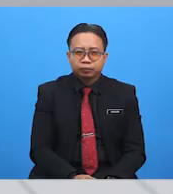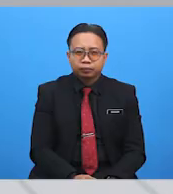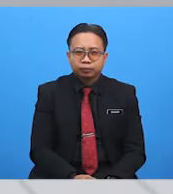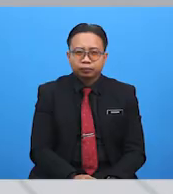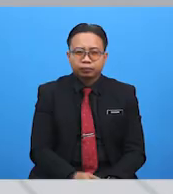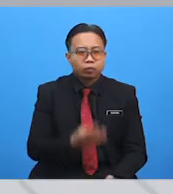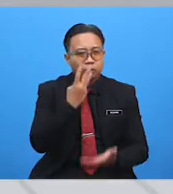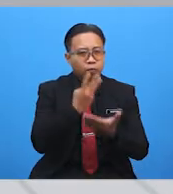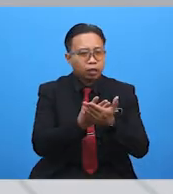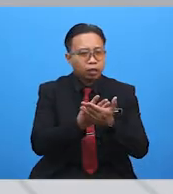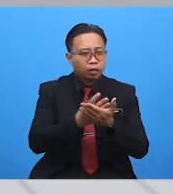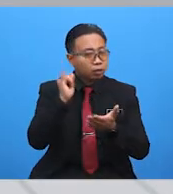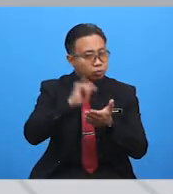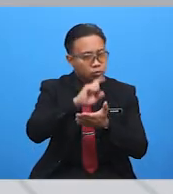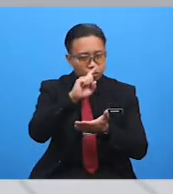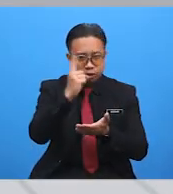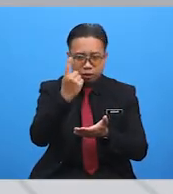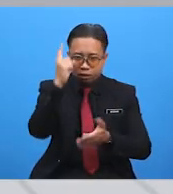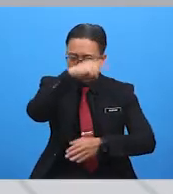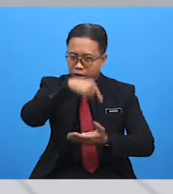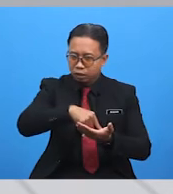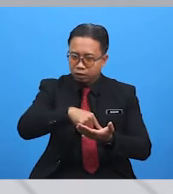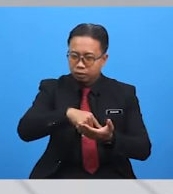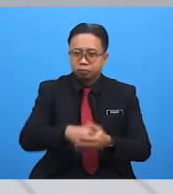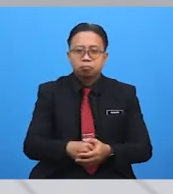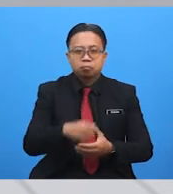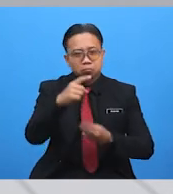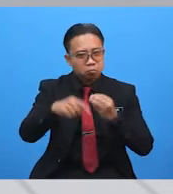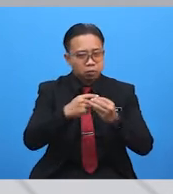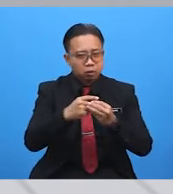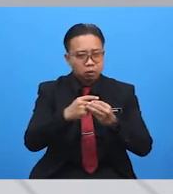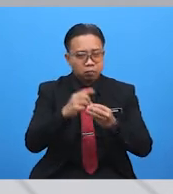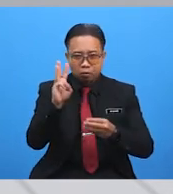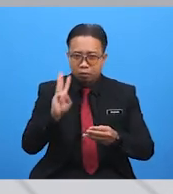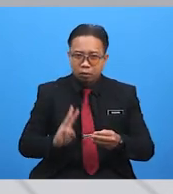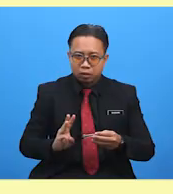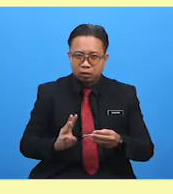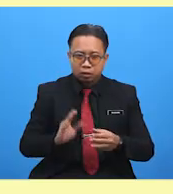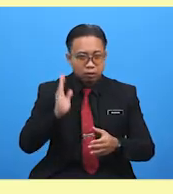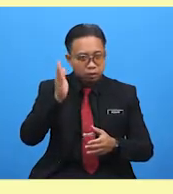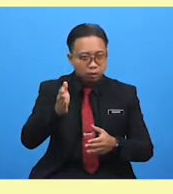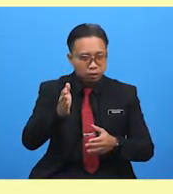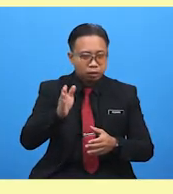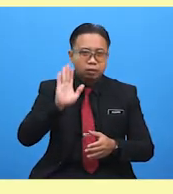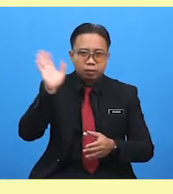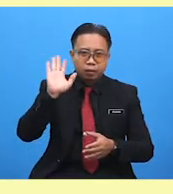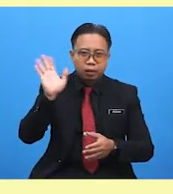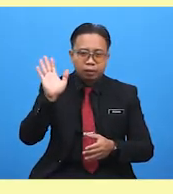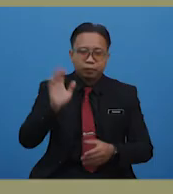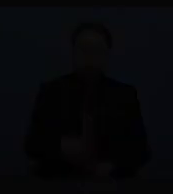Well, that's all for today. Have fun talking about the weather. Till next time, bye-bye! Bye!